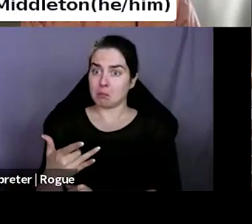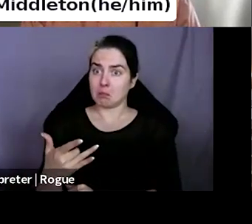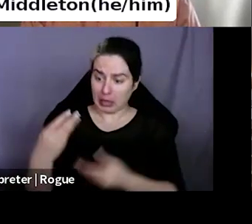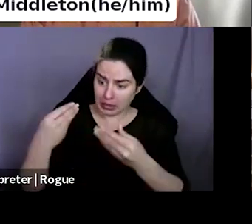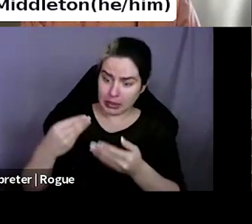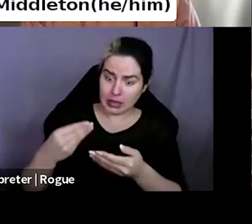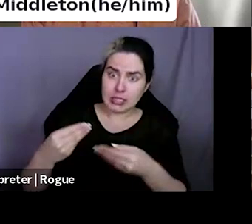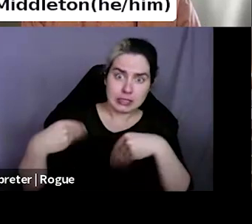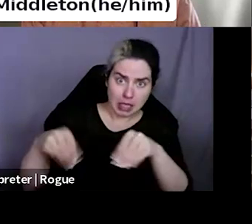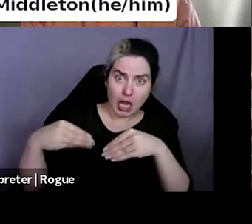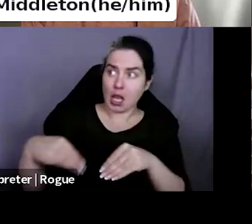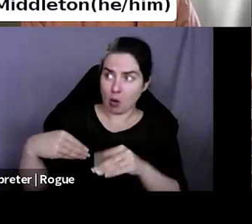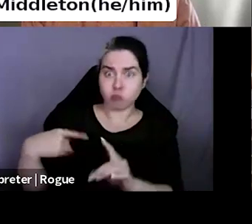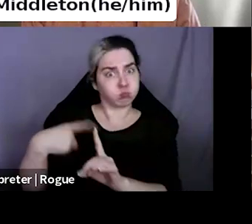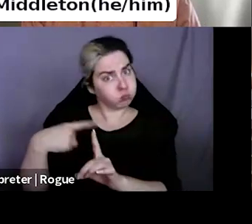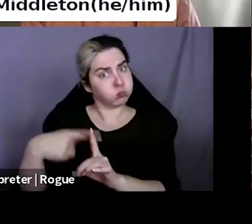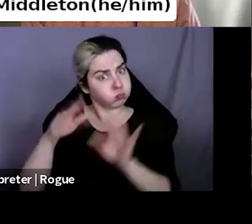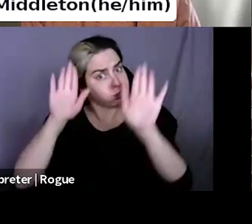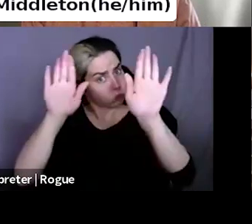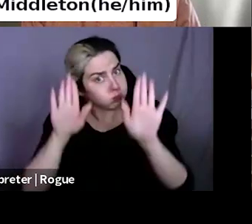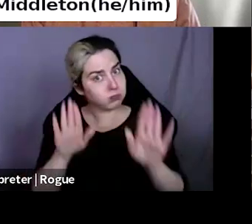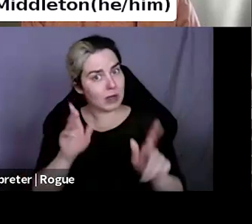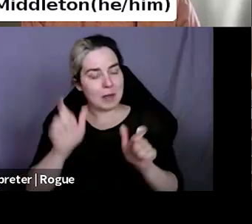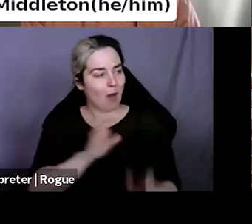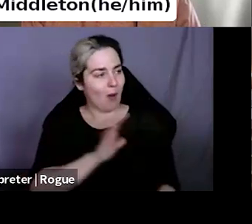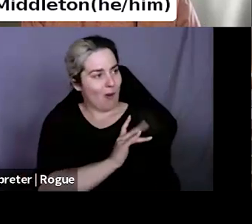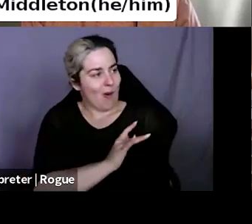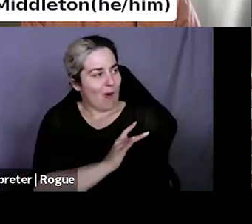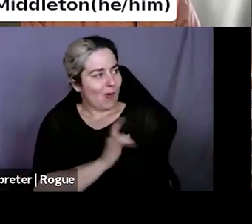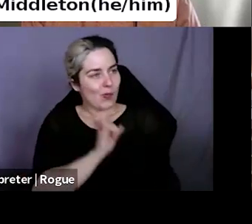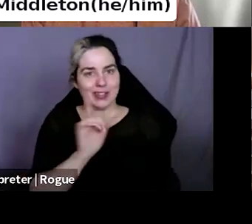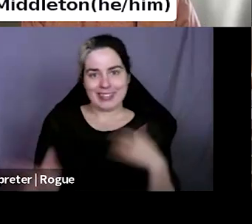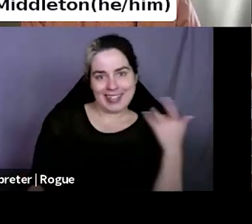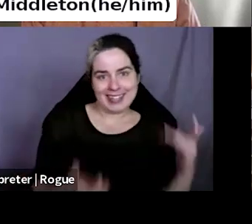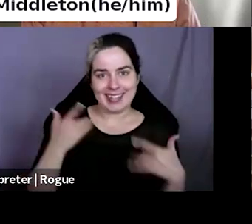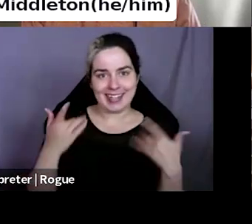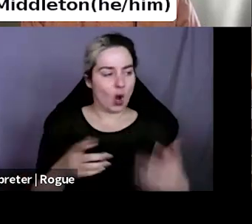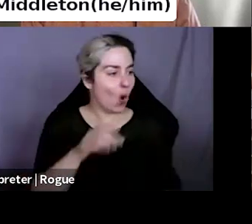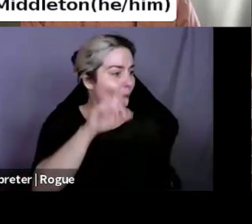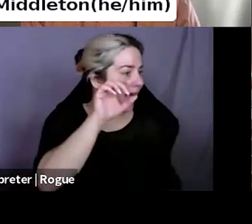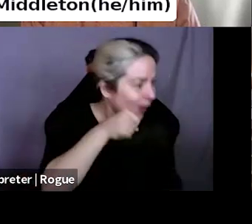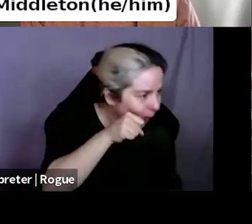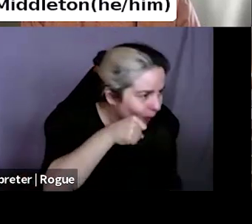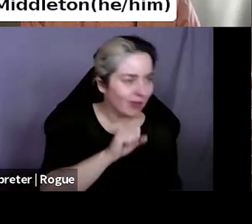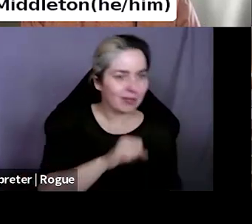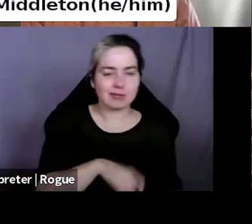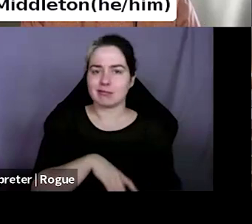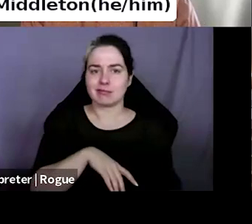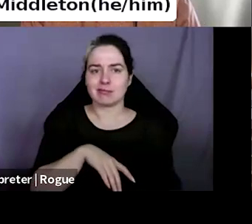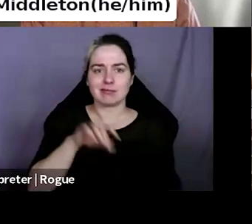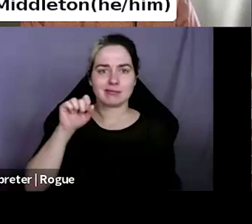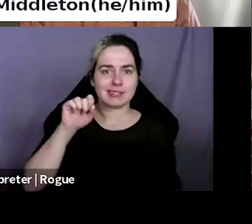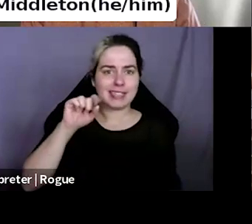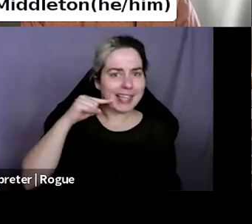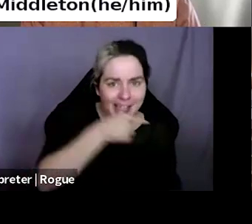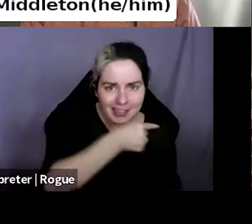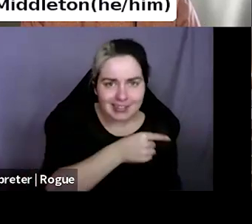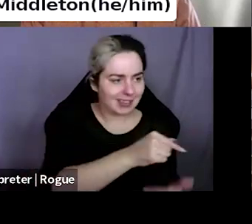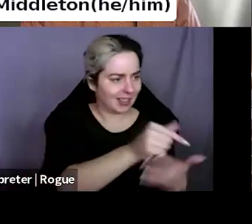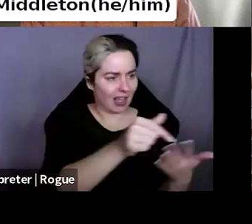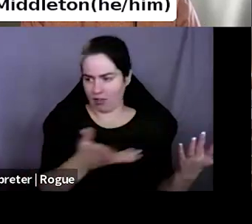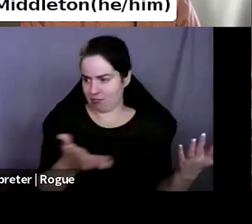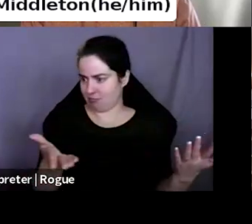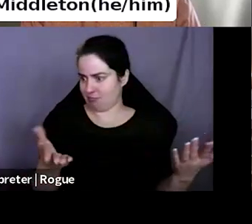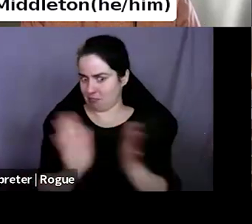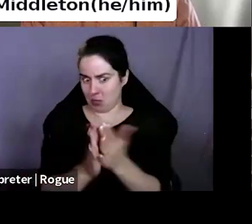on their own. People are pretty hyped to see books amongst the carrots and corn, but, uh, they also